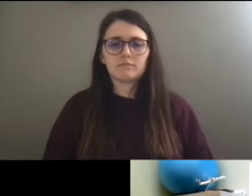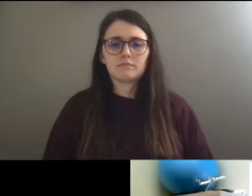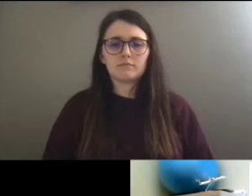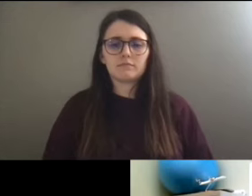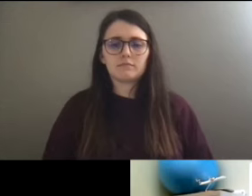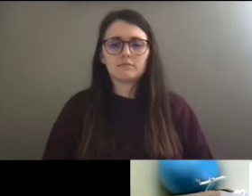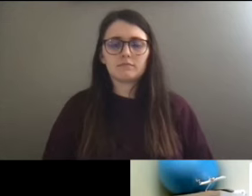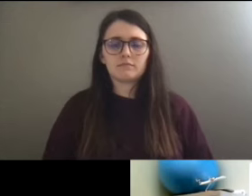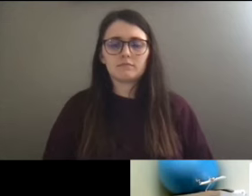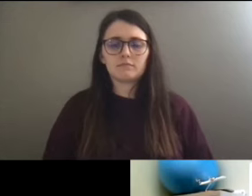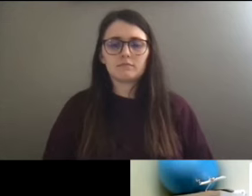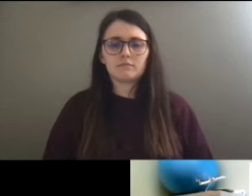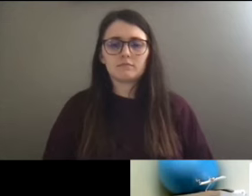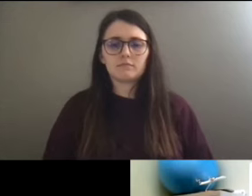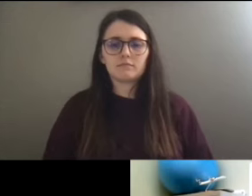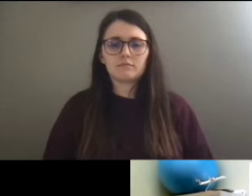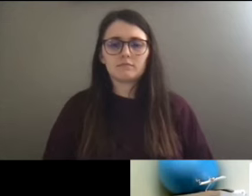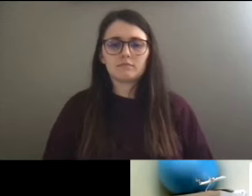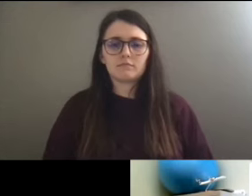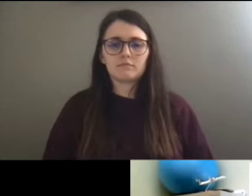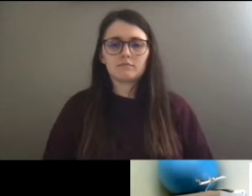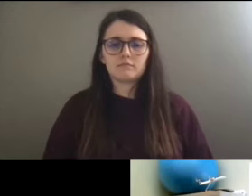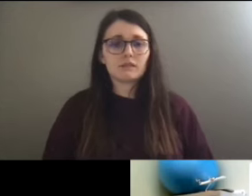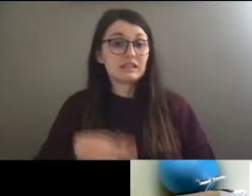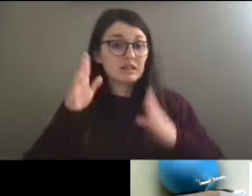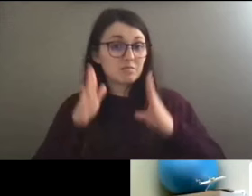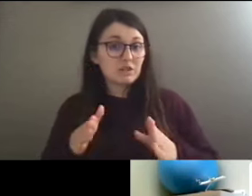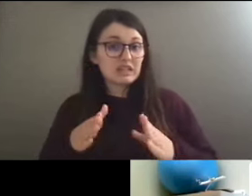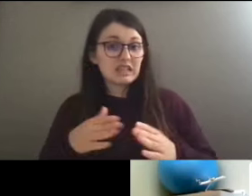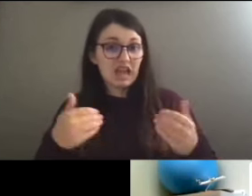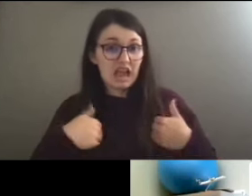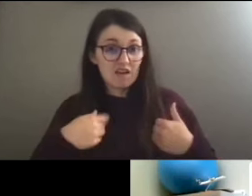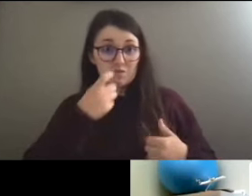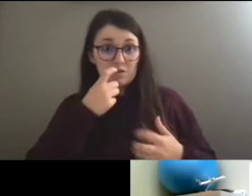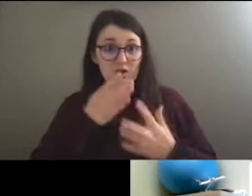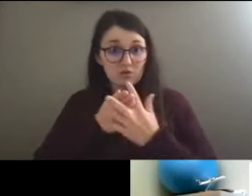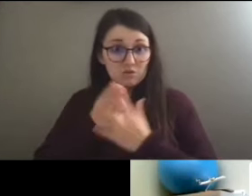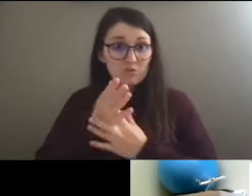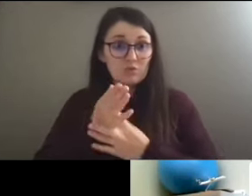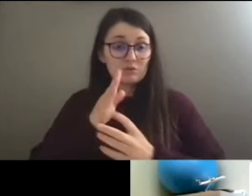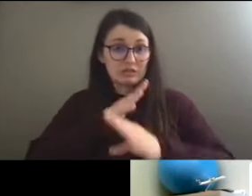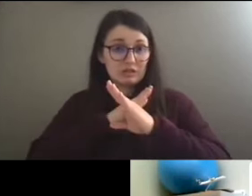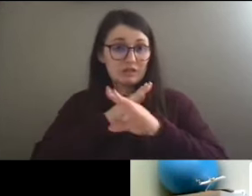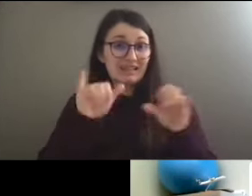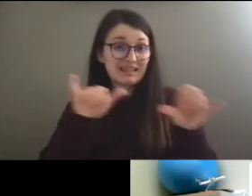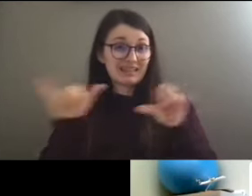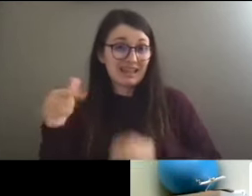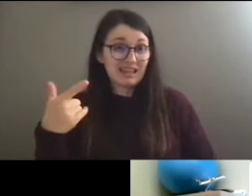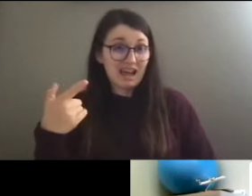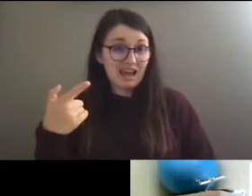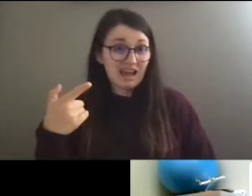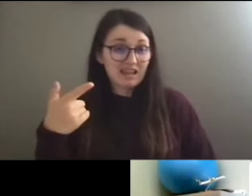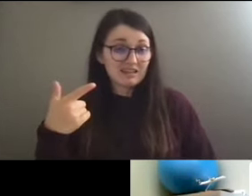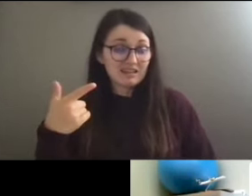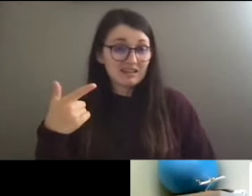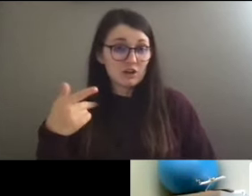metal through or like a gun or something like you through the